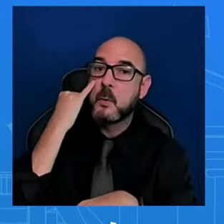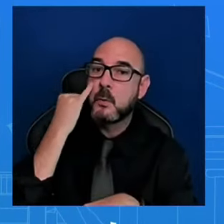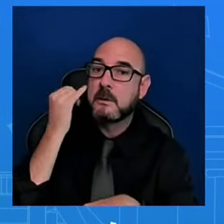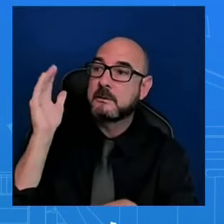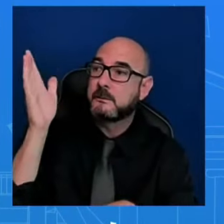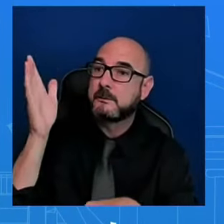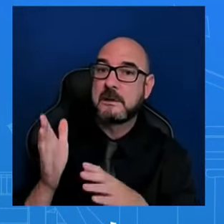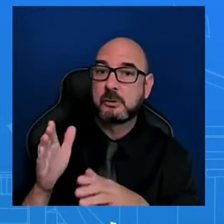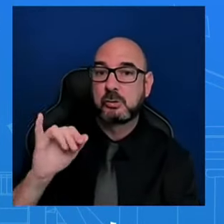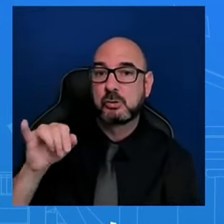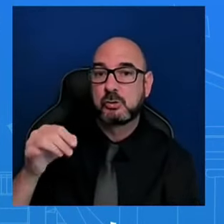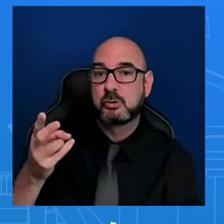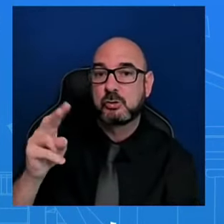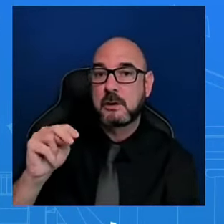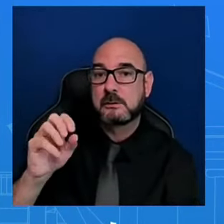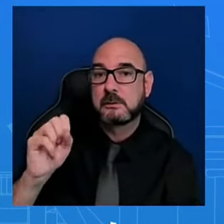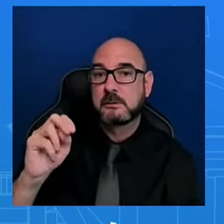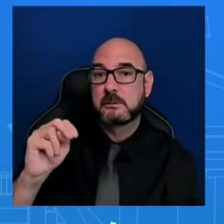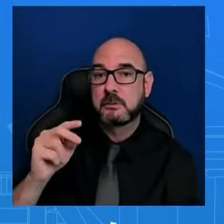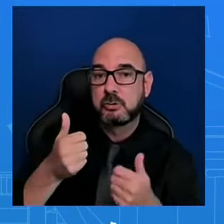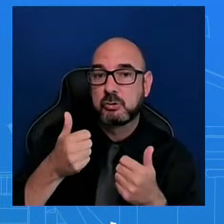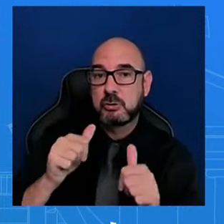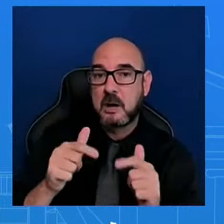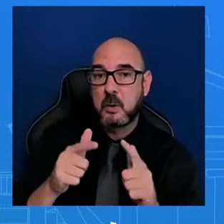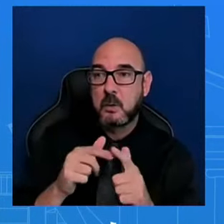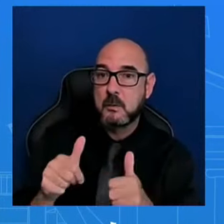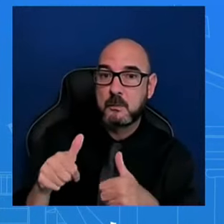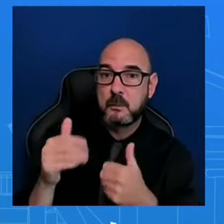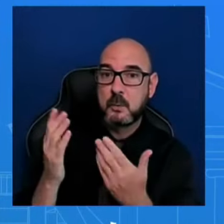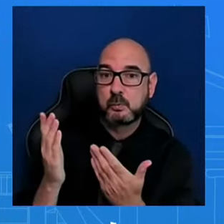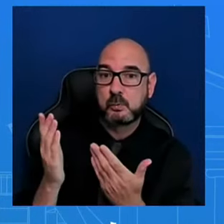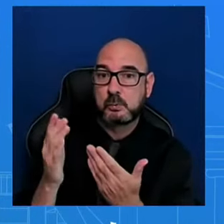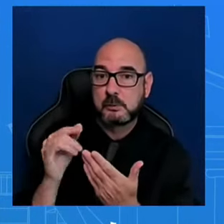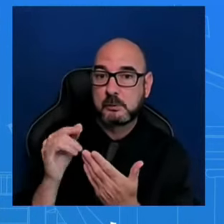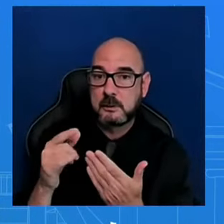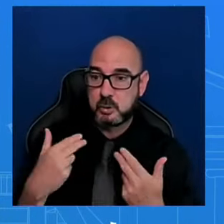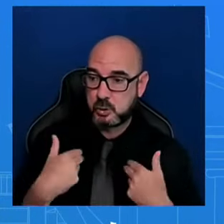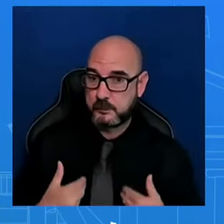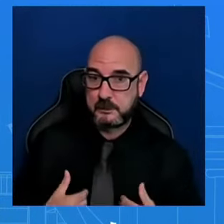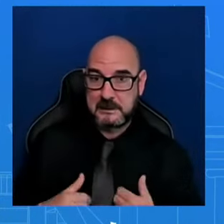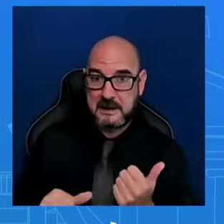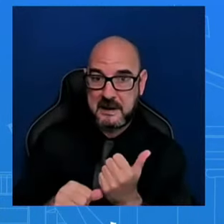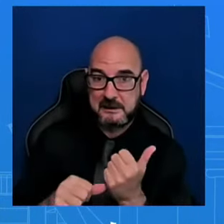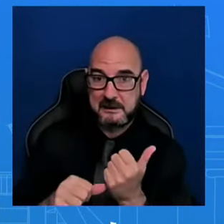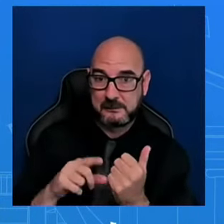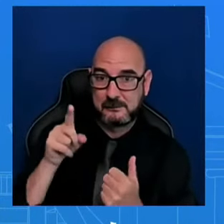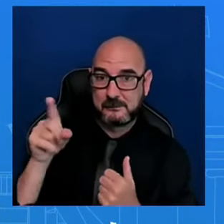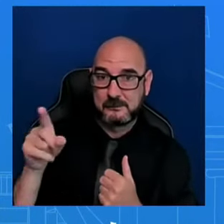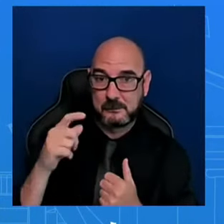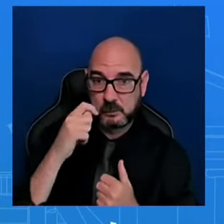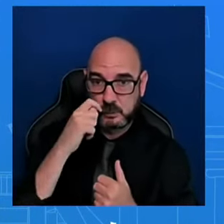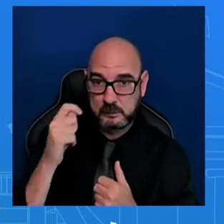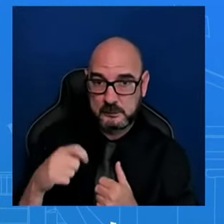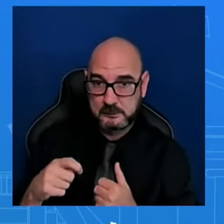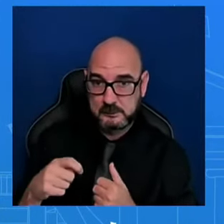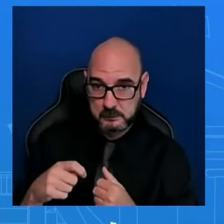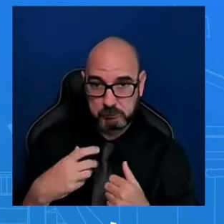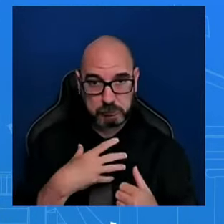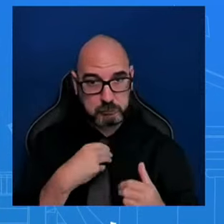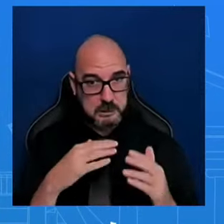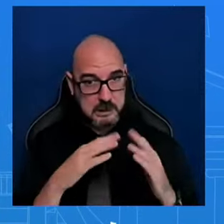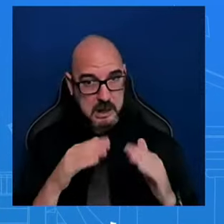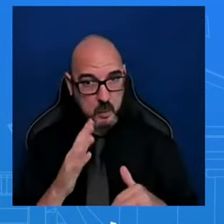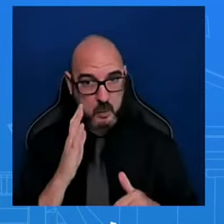congresswoman, Marjorie Taylor Greene, then moves to oust him, would the White House, would the president support Democrats working